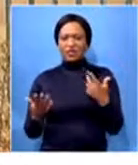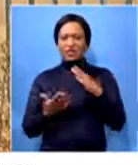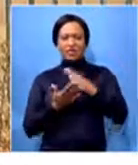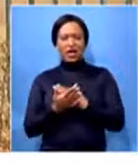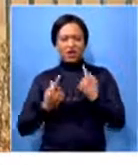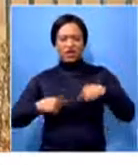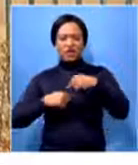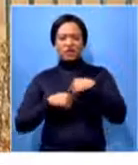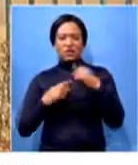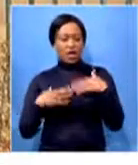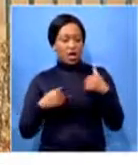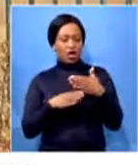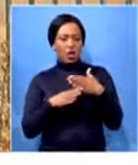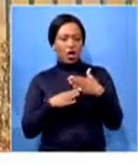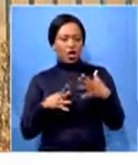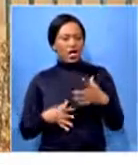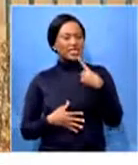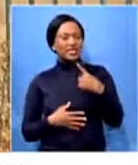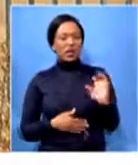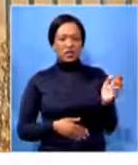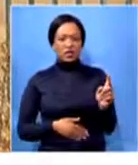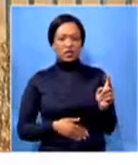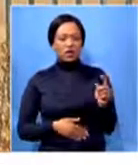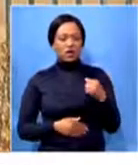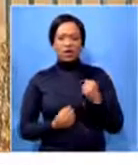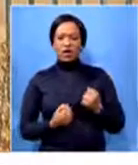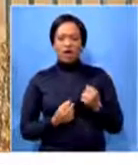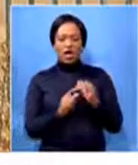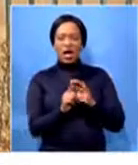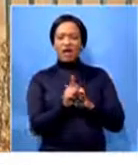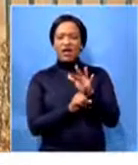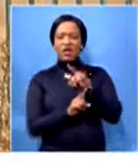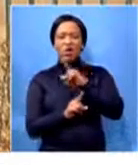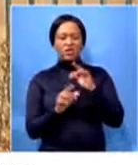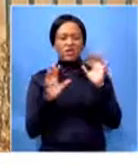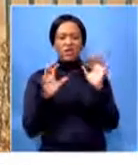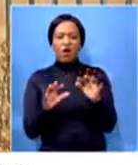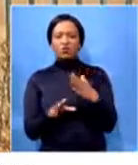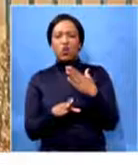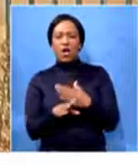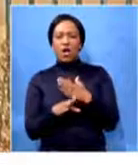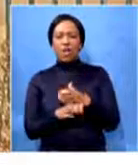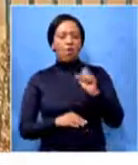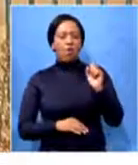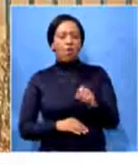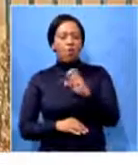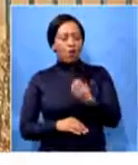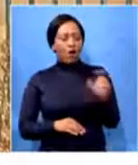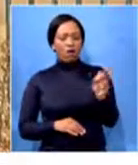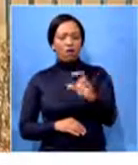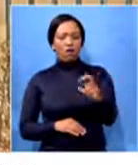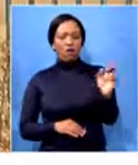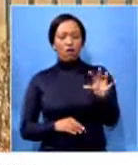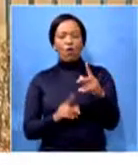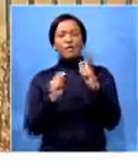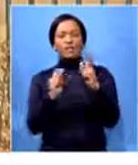This health worker says they are affected because some of them are forced to walk to work every morning because they don't have transport